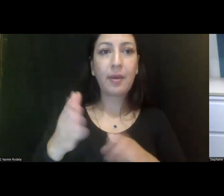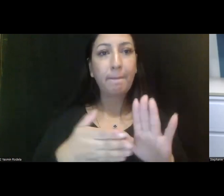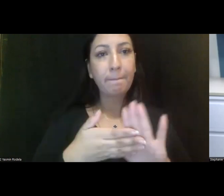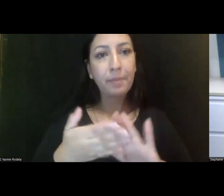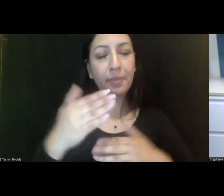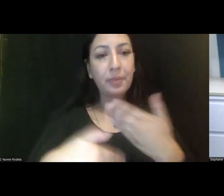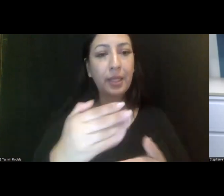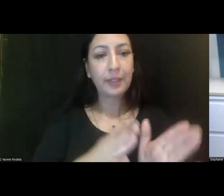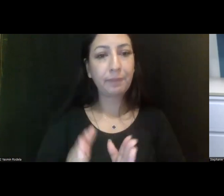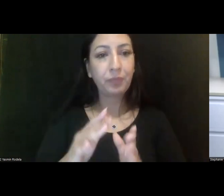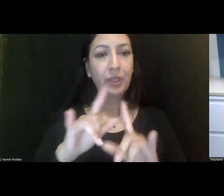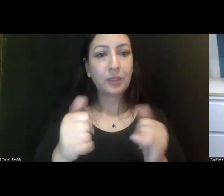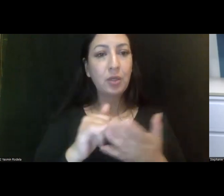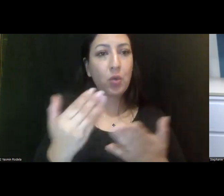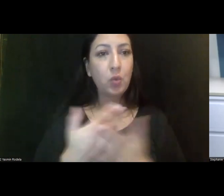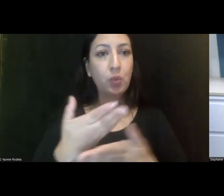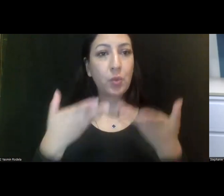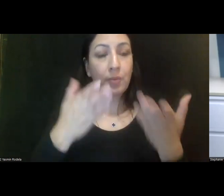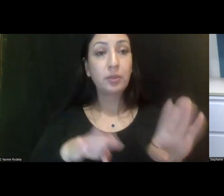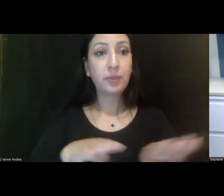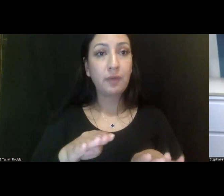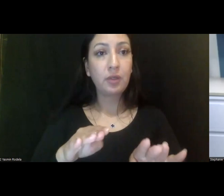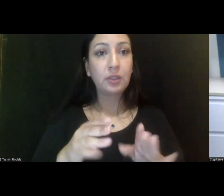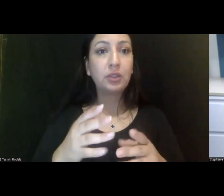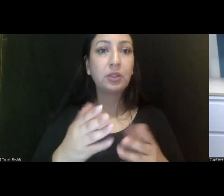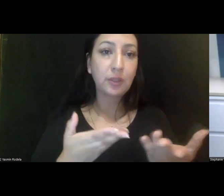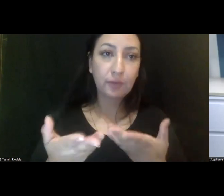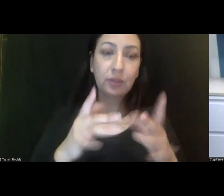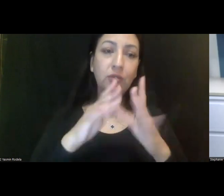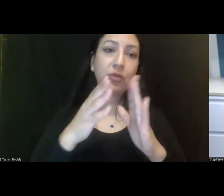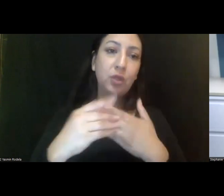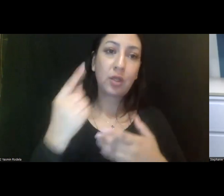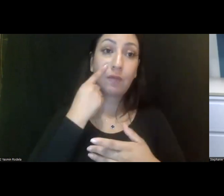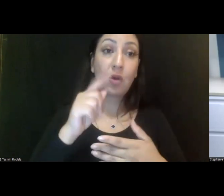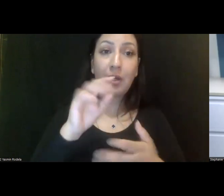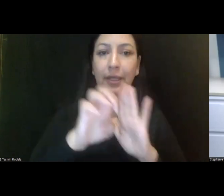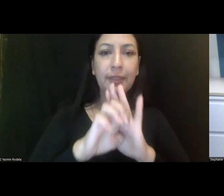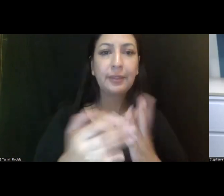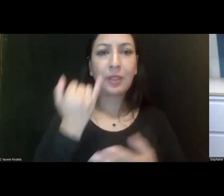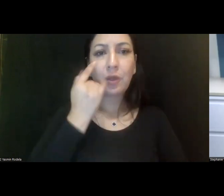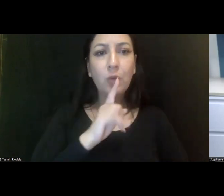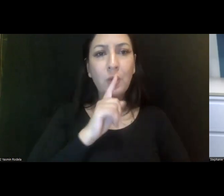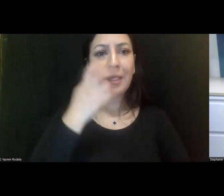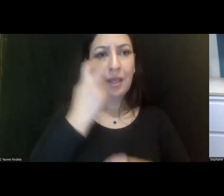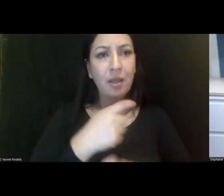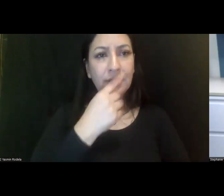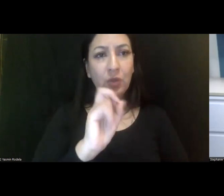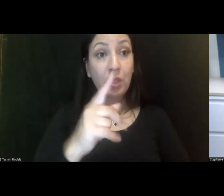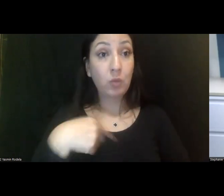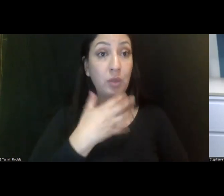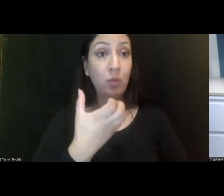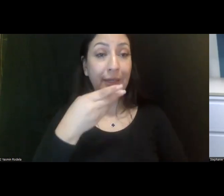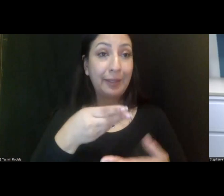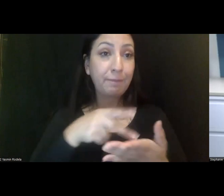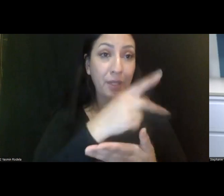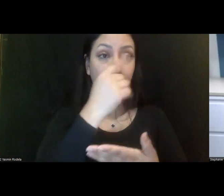their new, newly proposed behavioral health services dollars. So, for example, it's really hard to say, oh, we want to invest